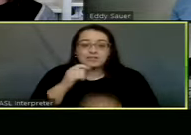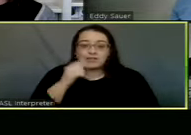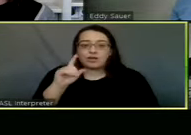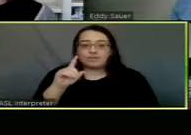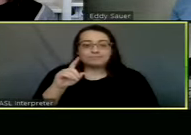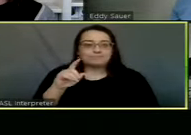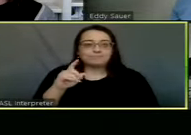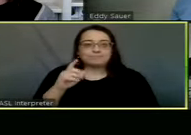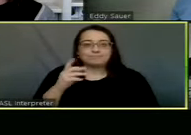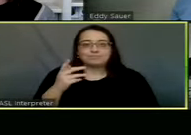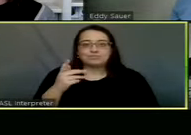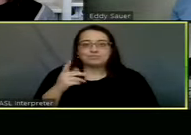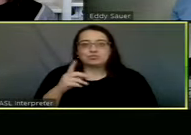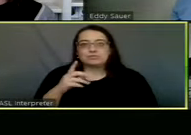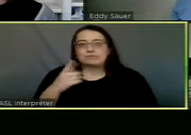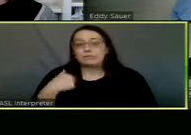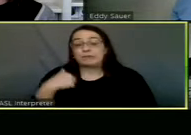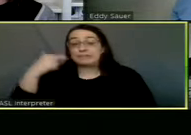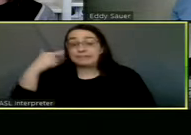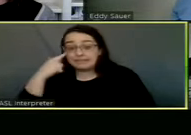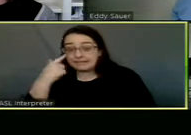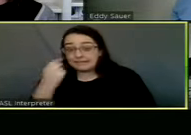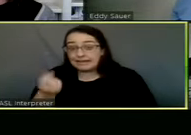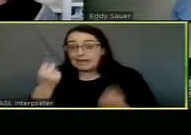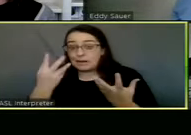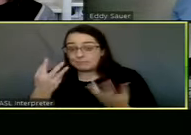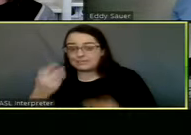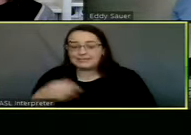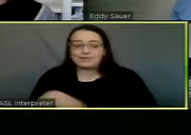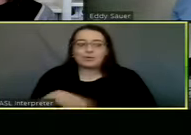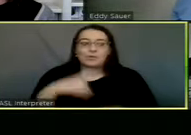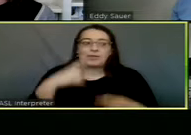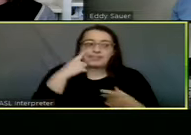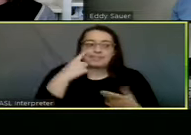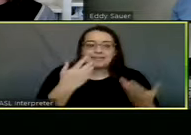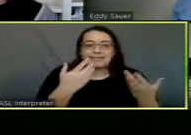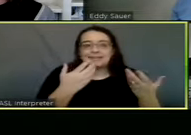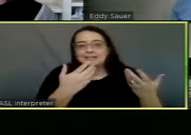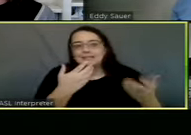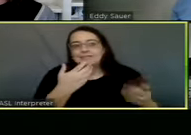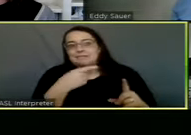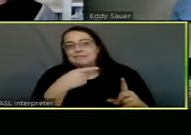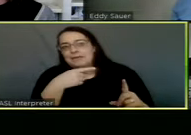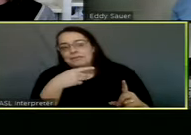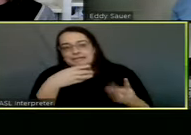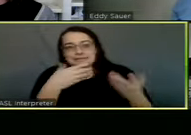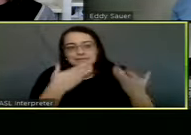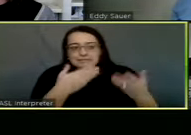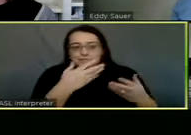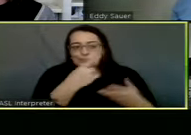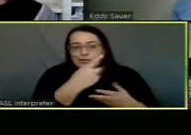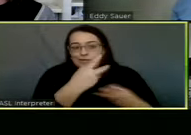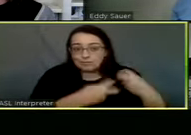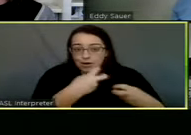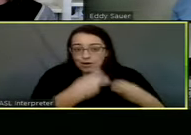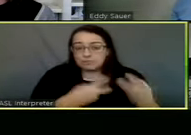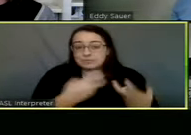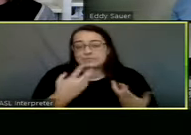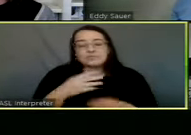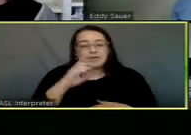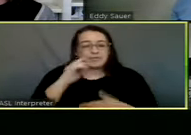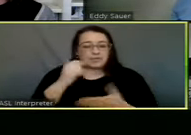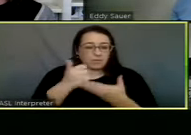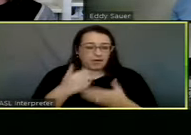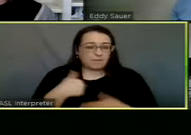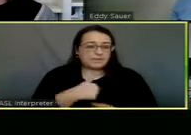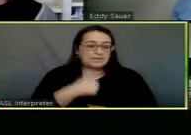you know, supposing we think this out or thinking that this might be one of our culprits. So I think this is one of the things that are going to be able to help